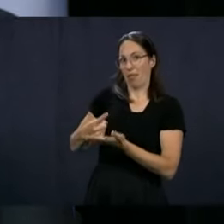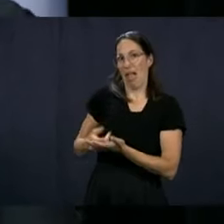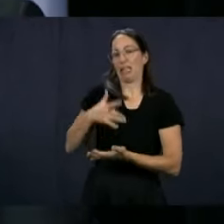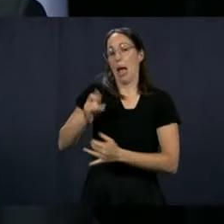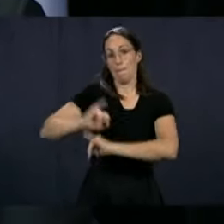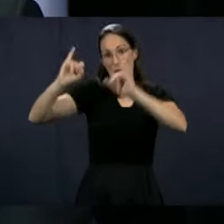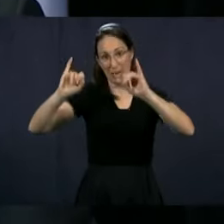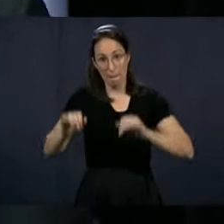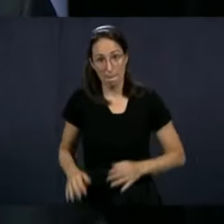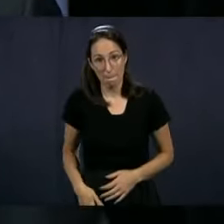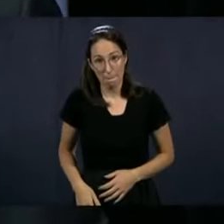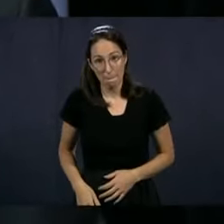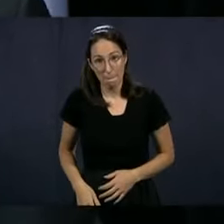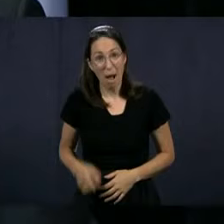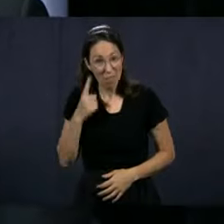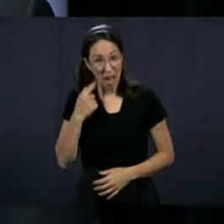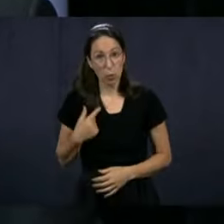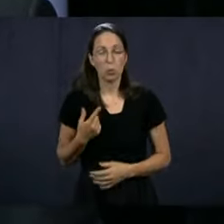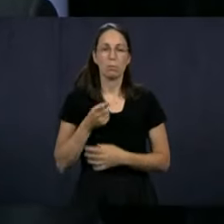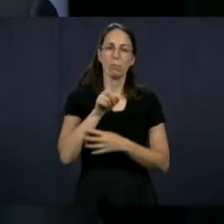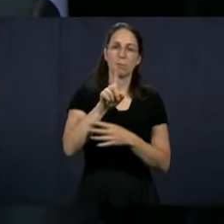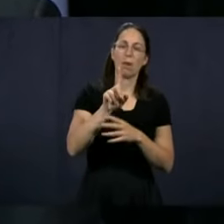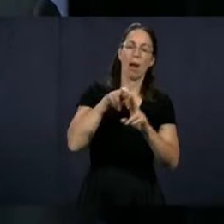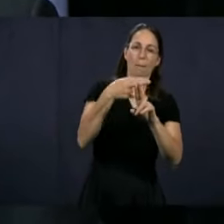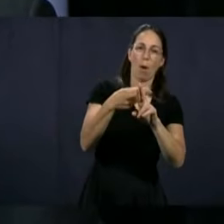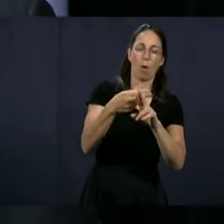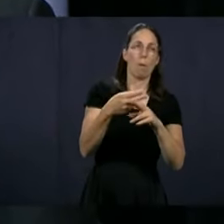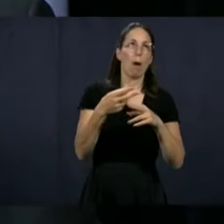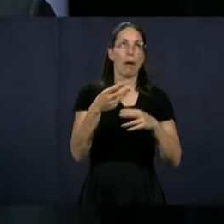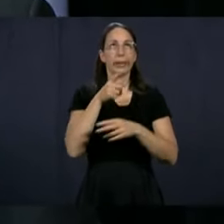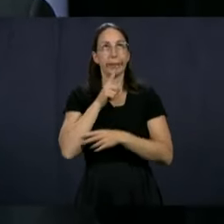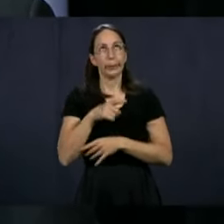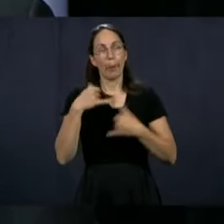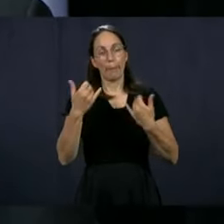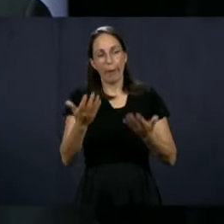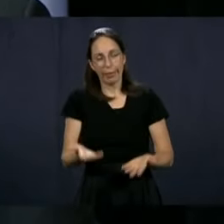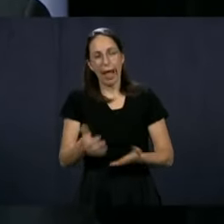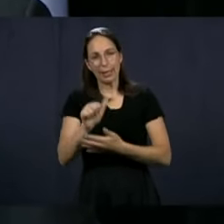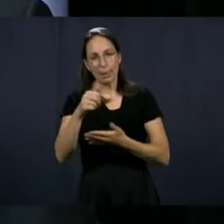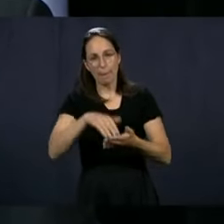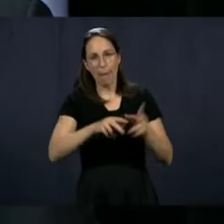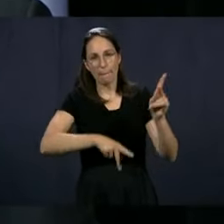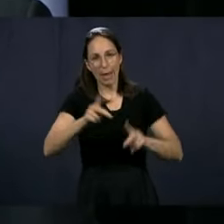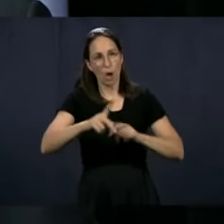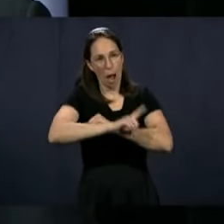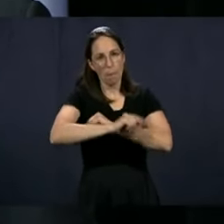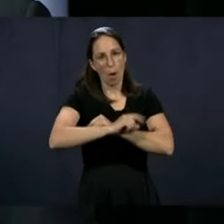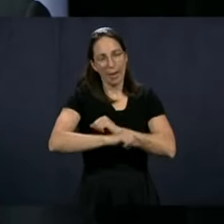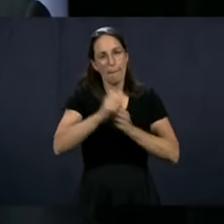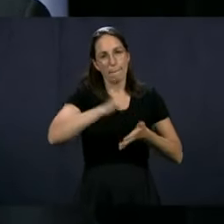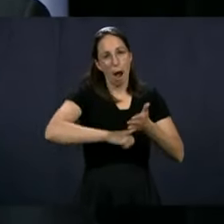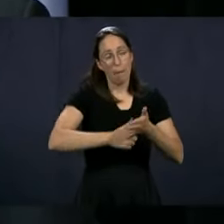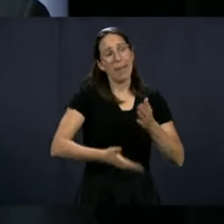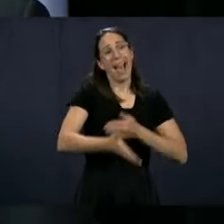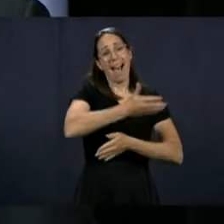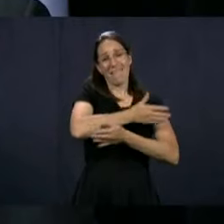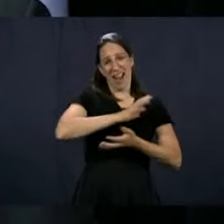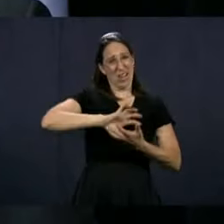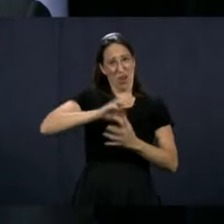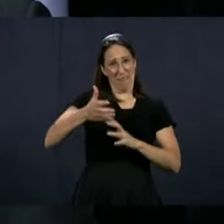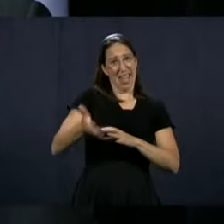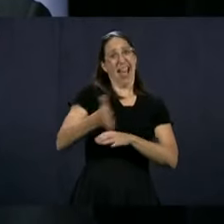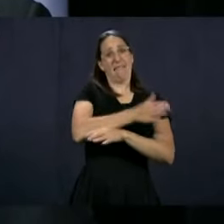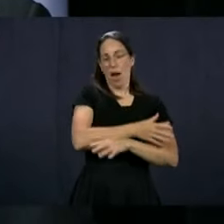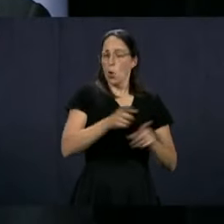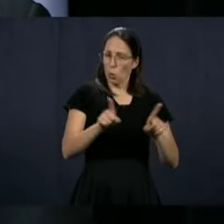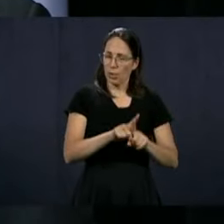do you say? Well, listen, of course, right now we're missing 10,000 employees, and we were missing 10,000 employees before the crisis. So,